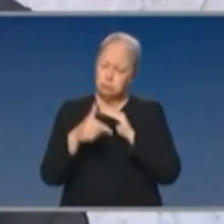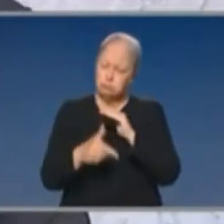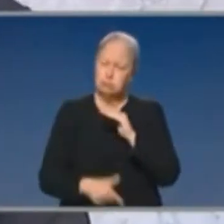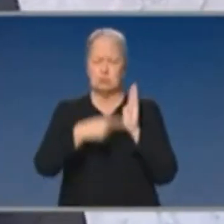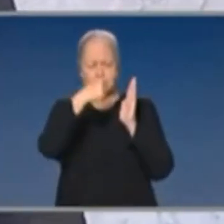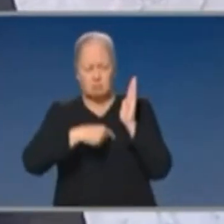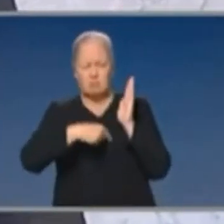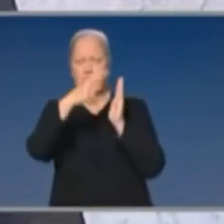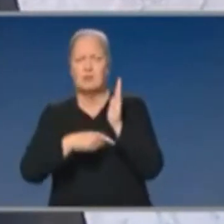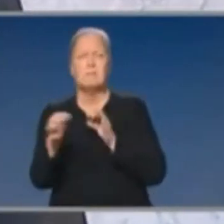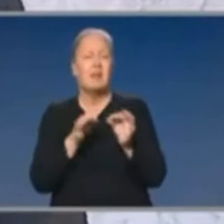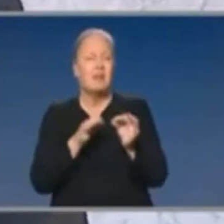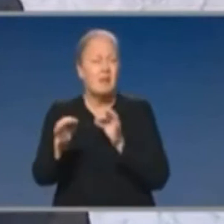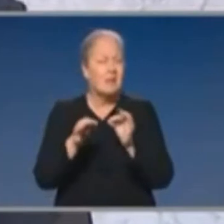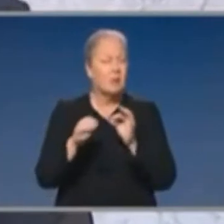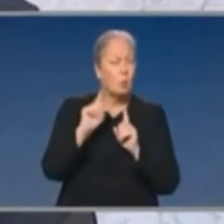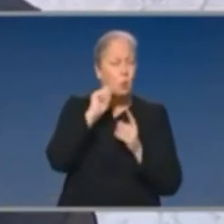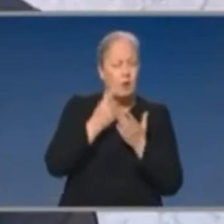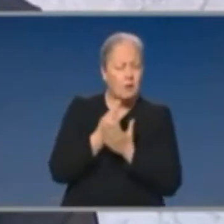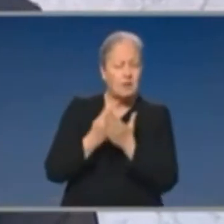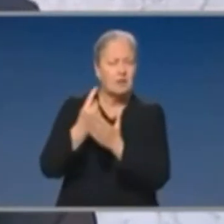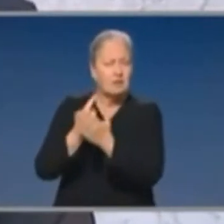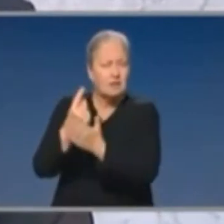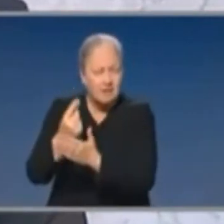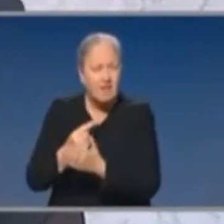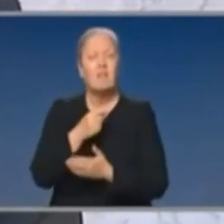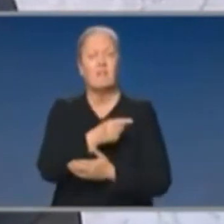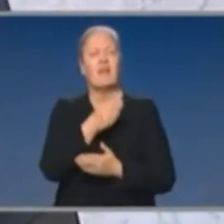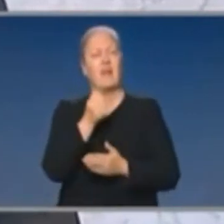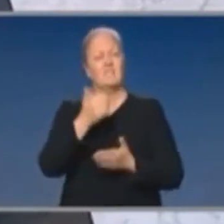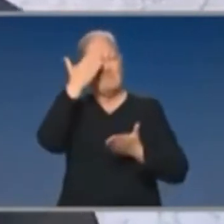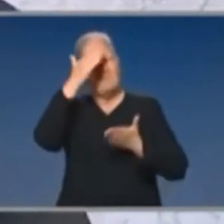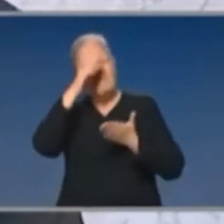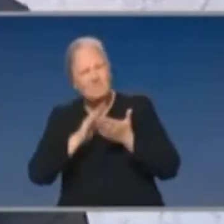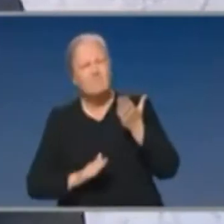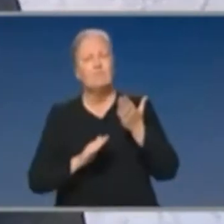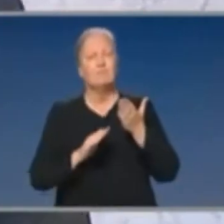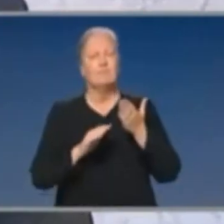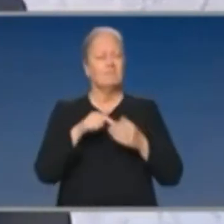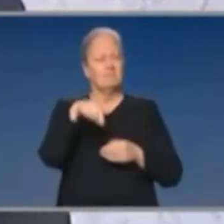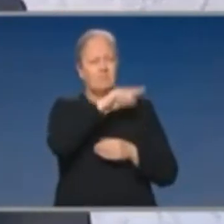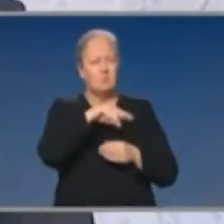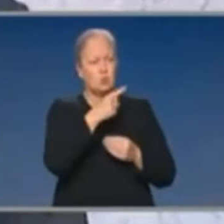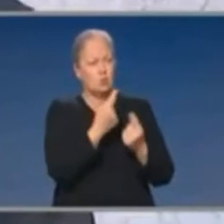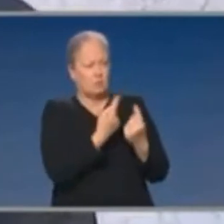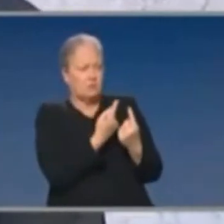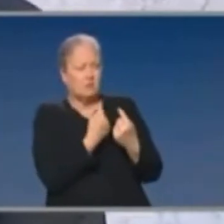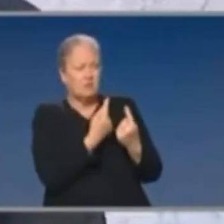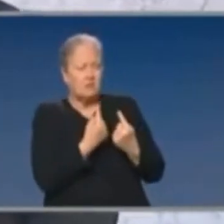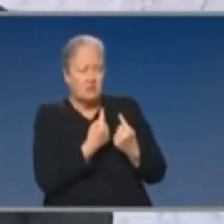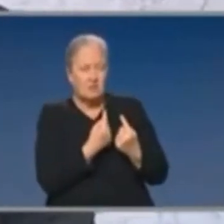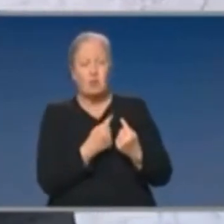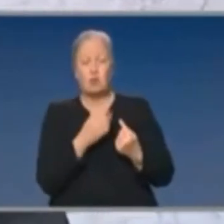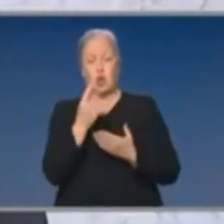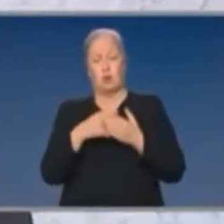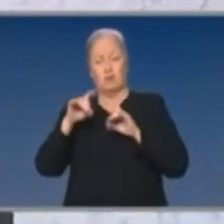and it is based on a set of scientific modelling and that is what I know will be interrogated, not just by the Commonwealth